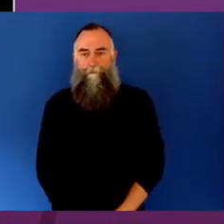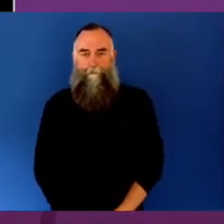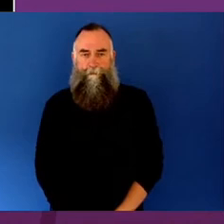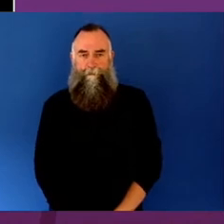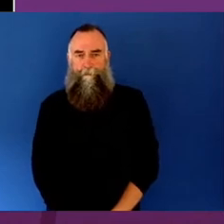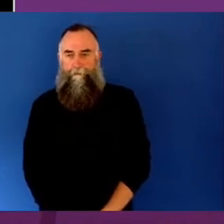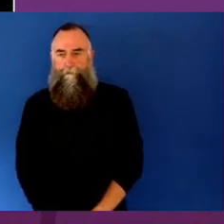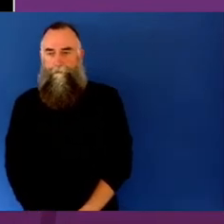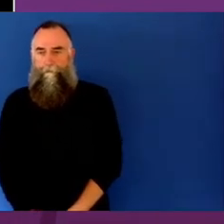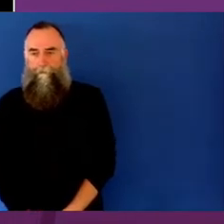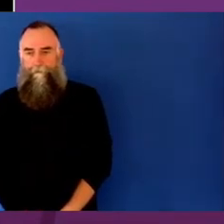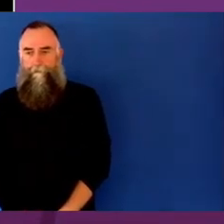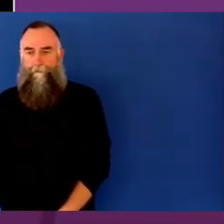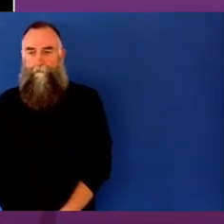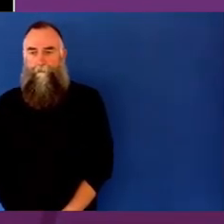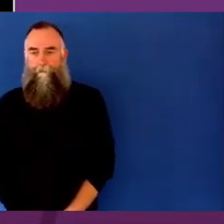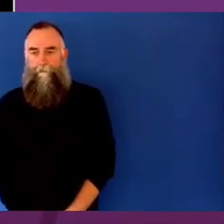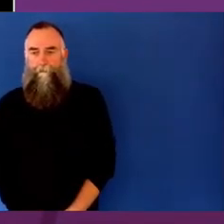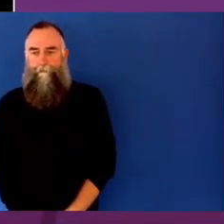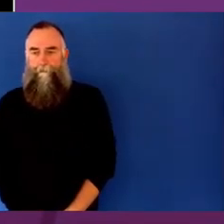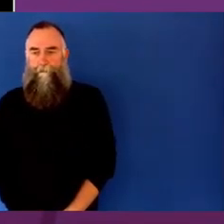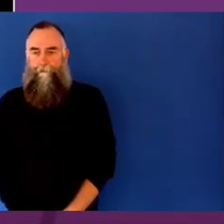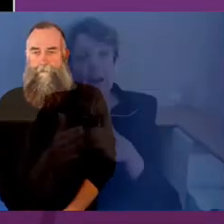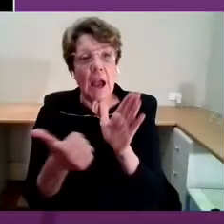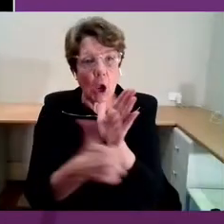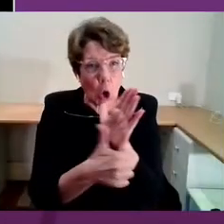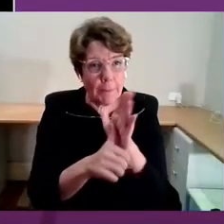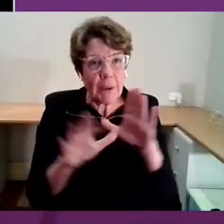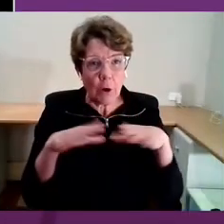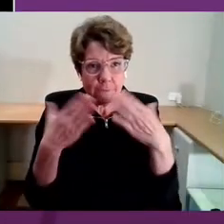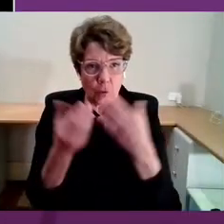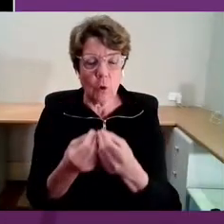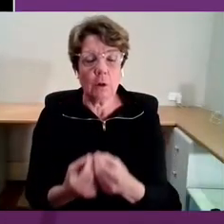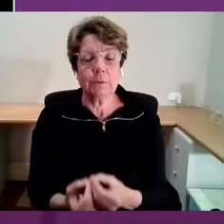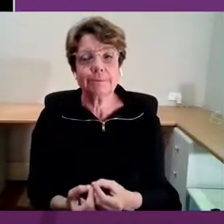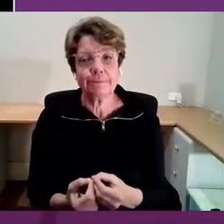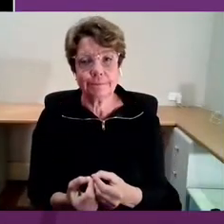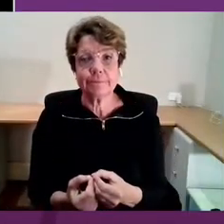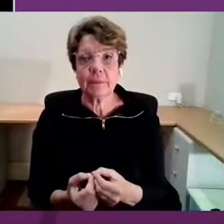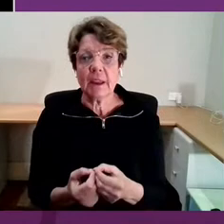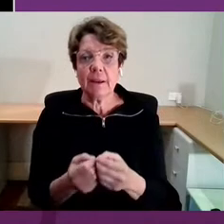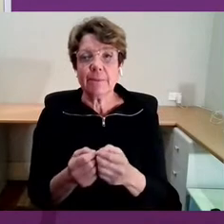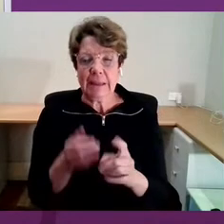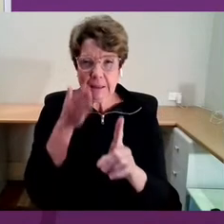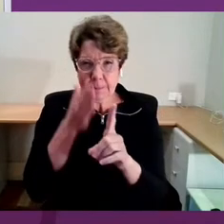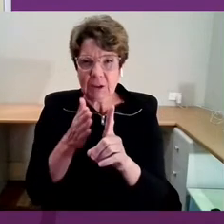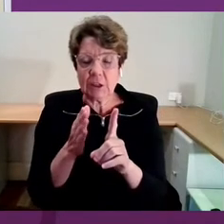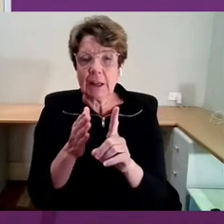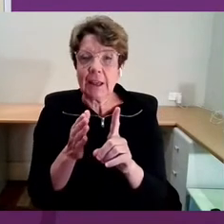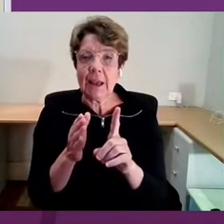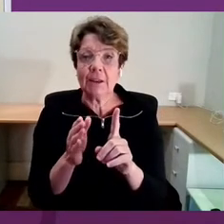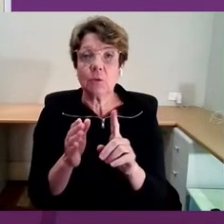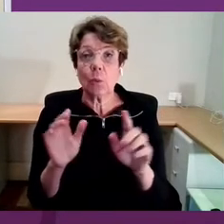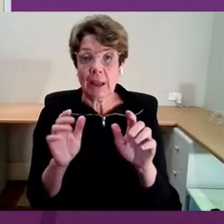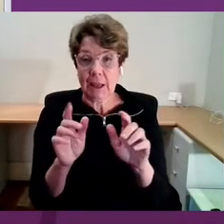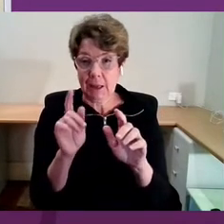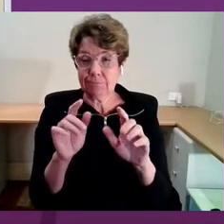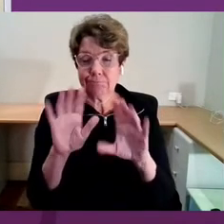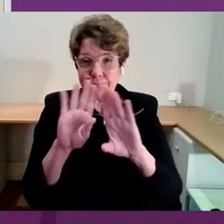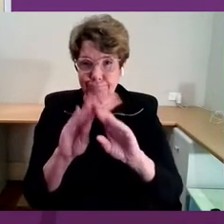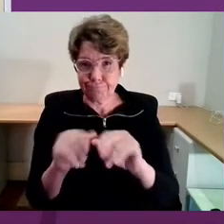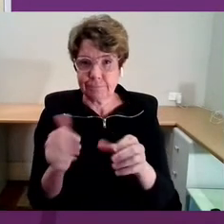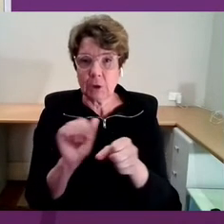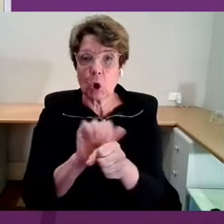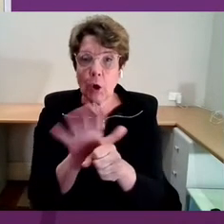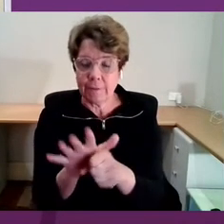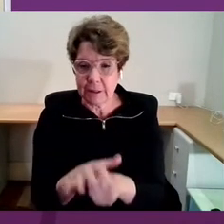society and economy as a whole, especially as we come out of COVID. Thank Can I jump in here and get a little bit punchy?